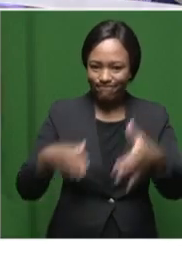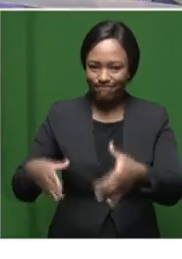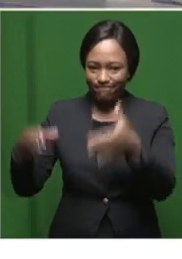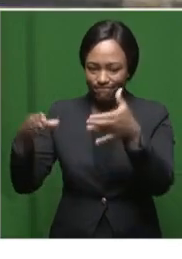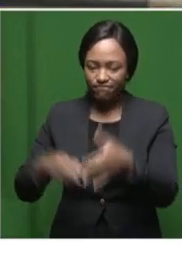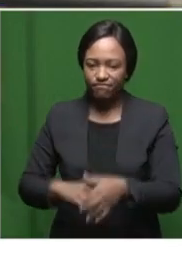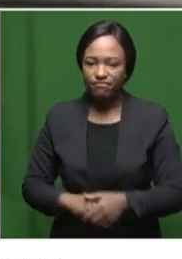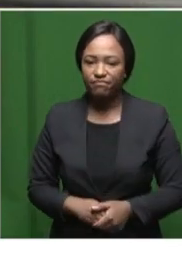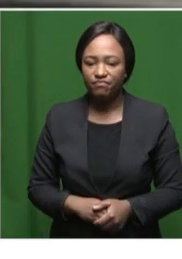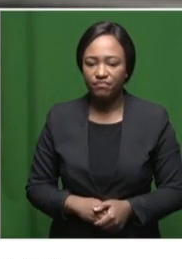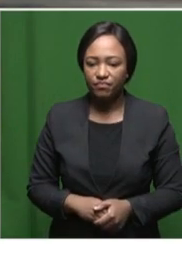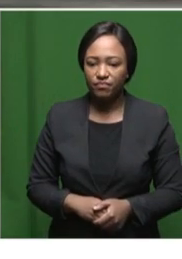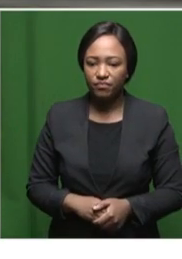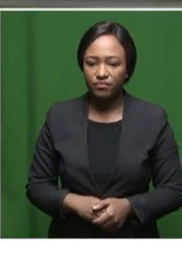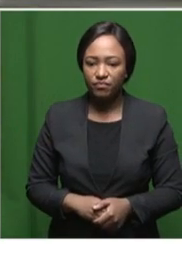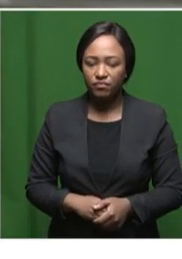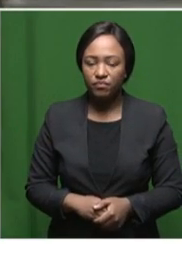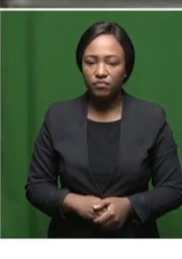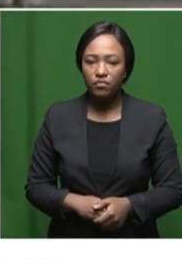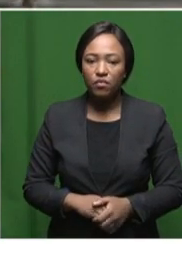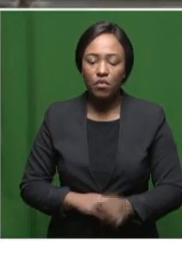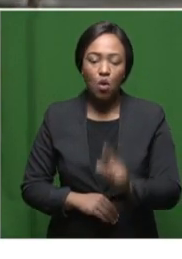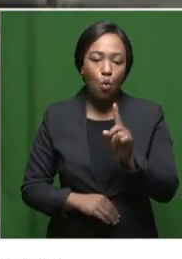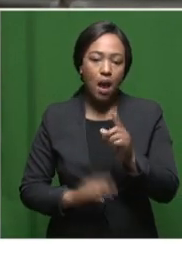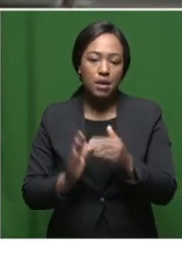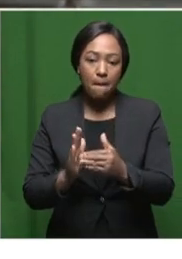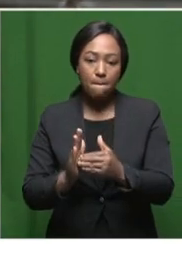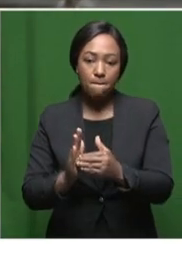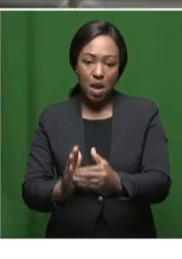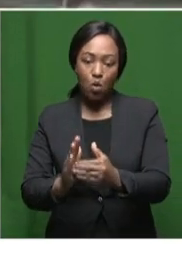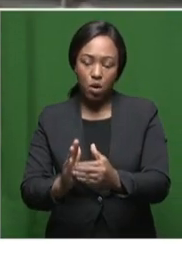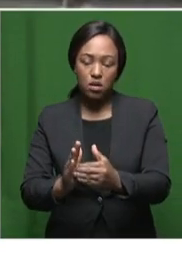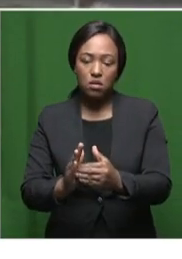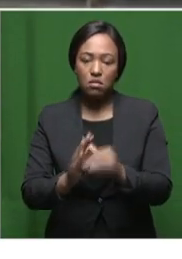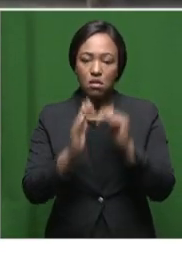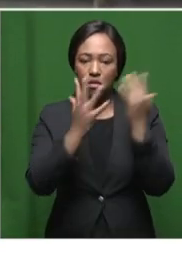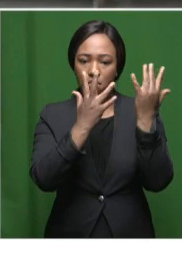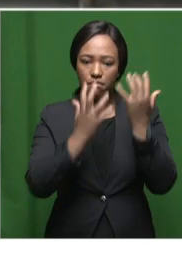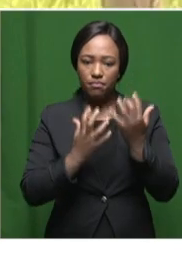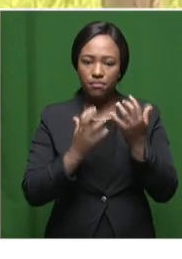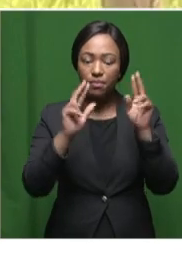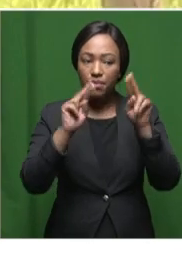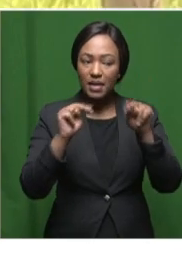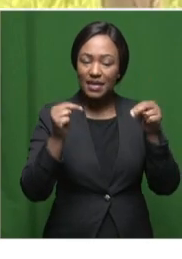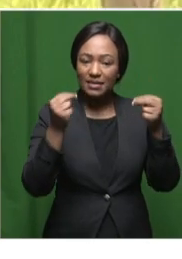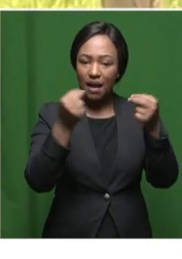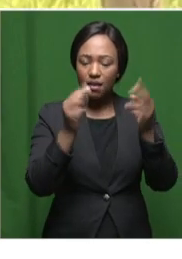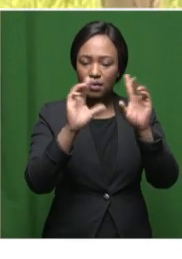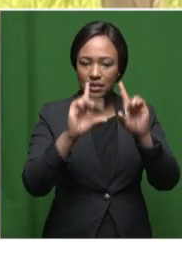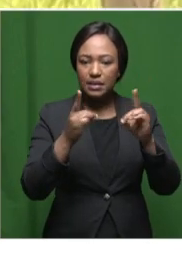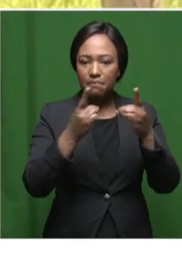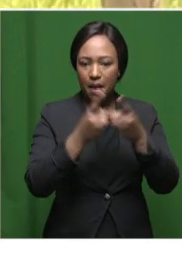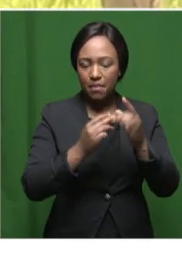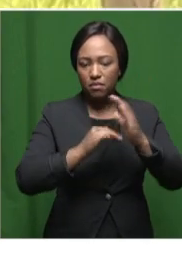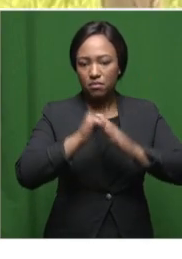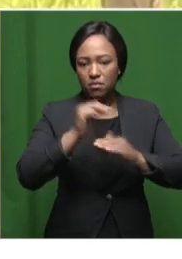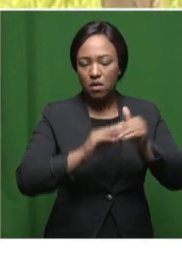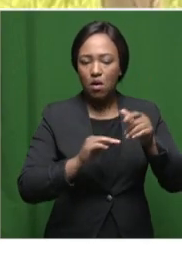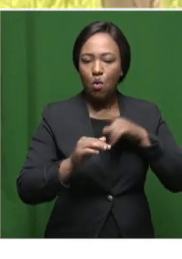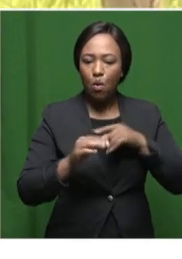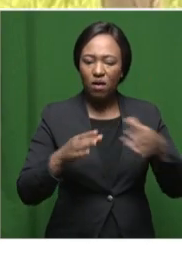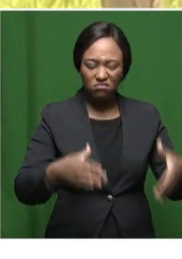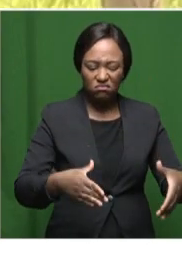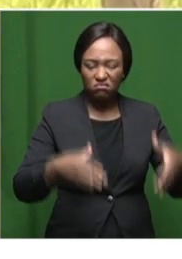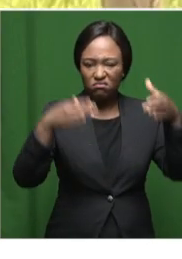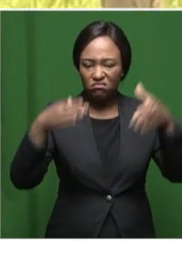Over 900 million rands was budgeted for by the National Department of Human Settlement to eradicate bucket system